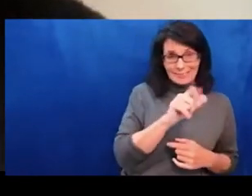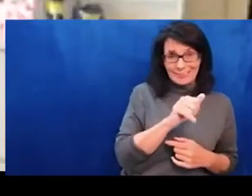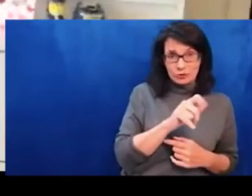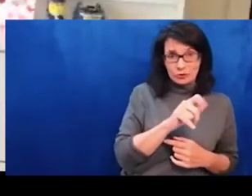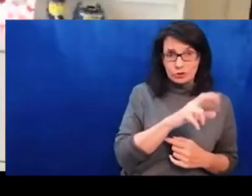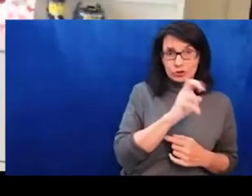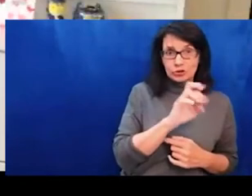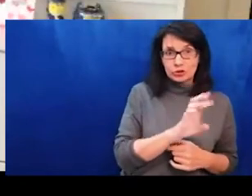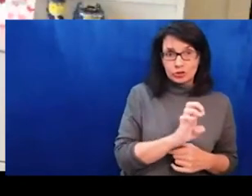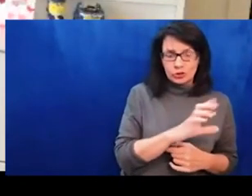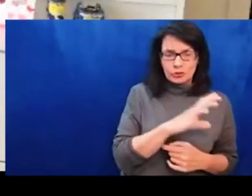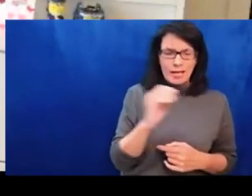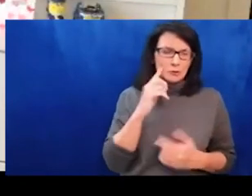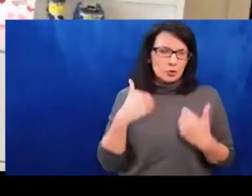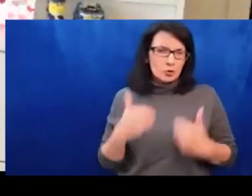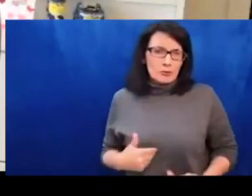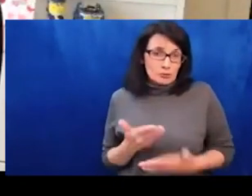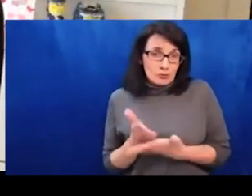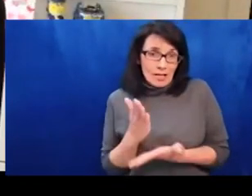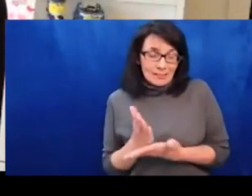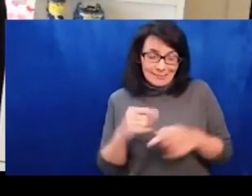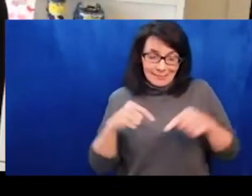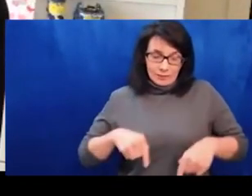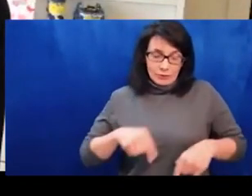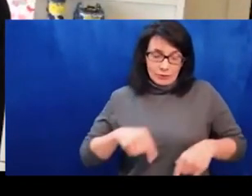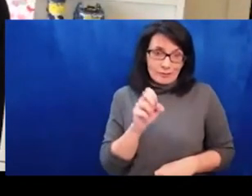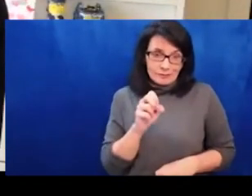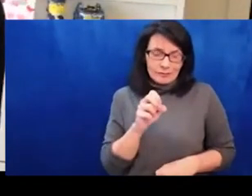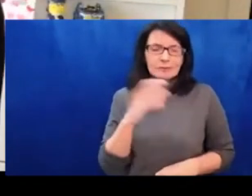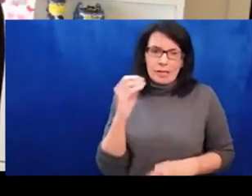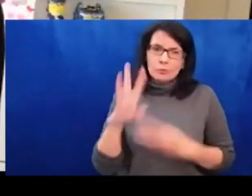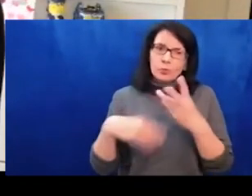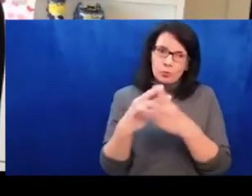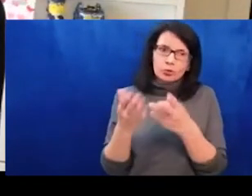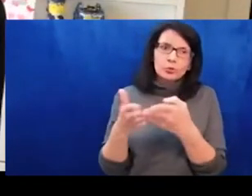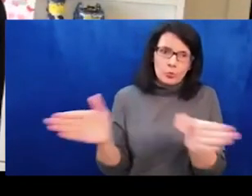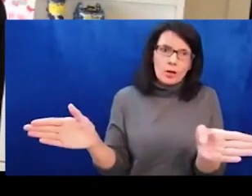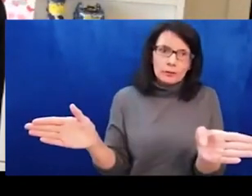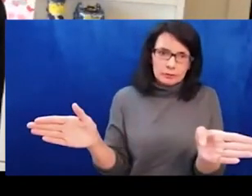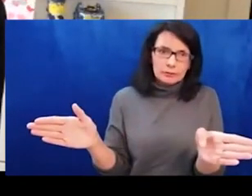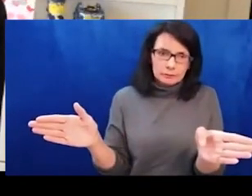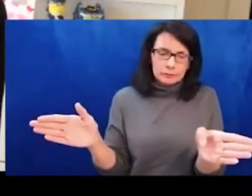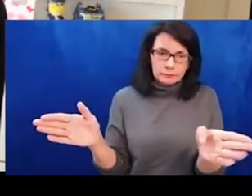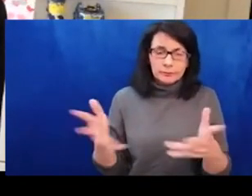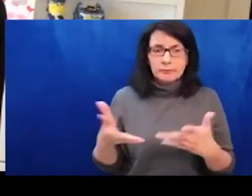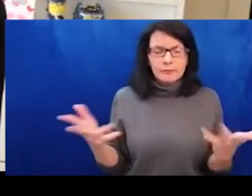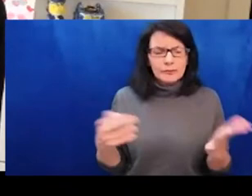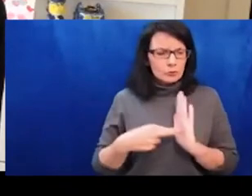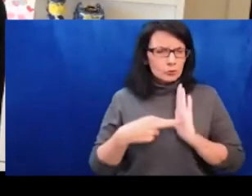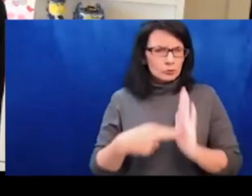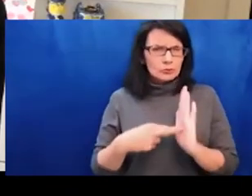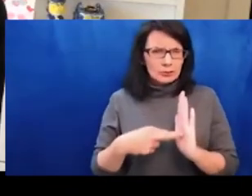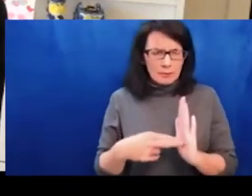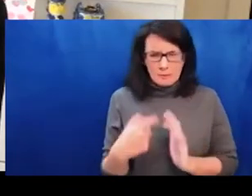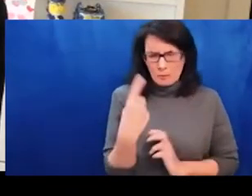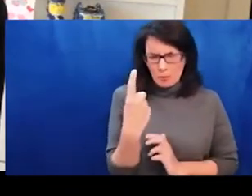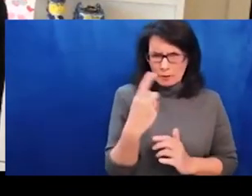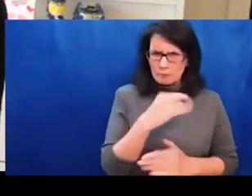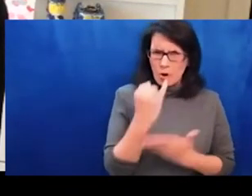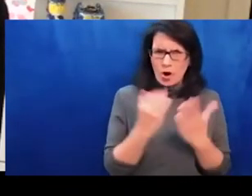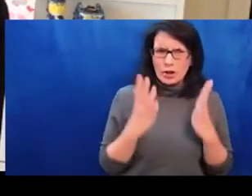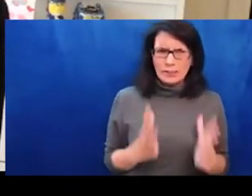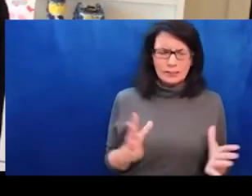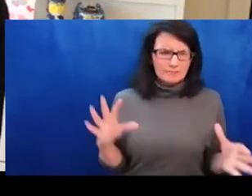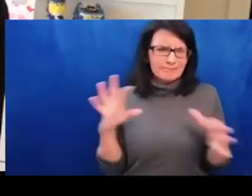Thank you so much and want to echo the thanks of everyone. It is such an honor to be here. And to those of you who are on the ground in